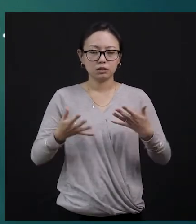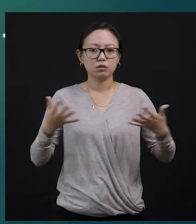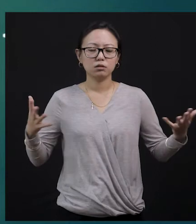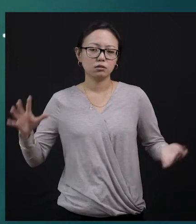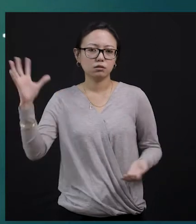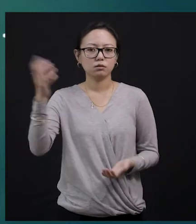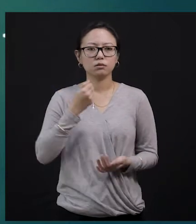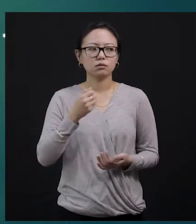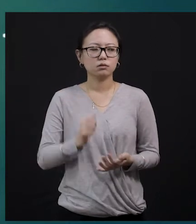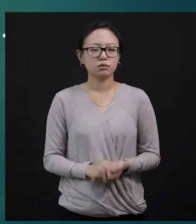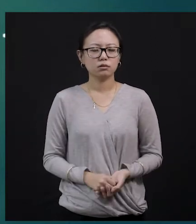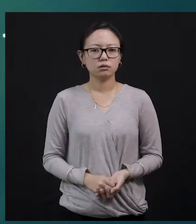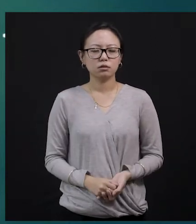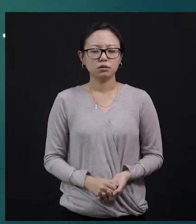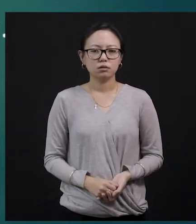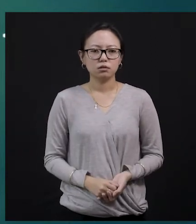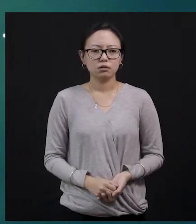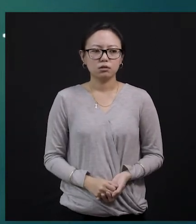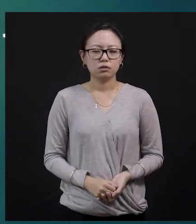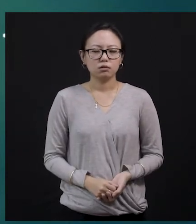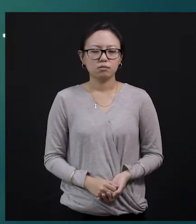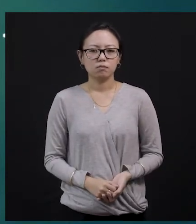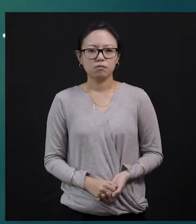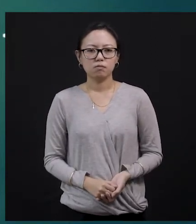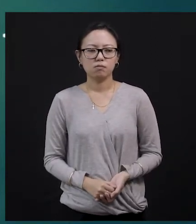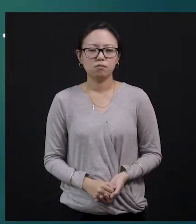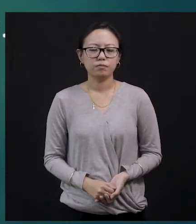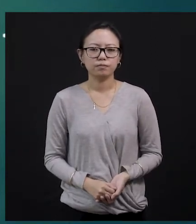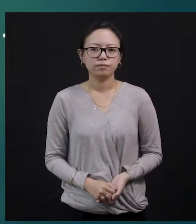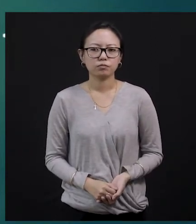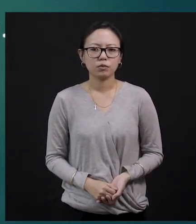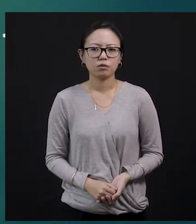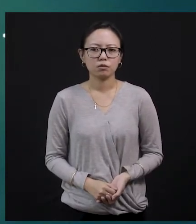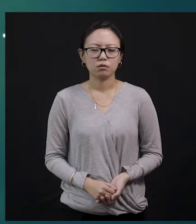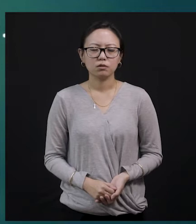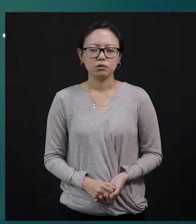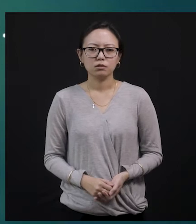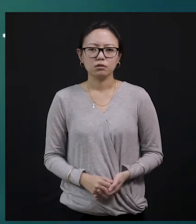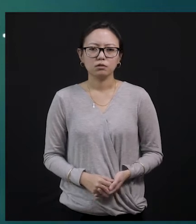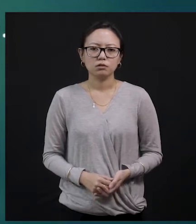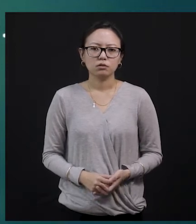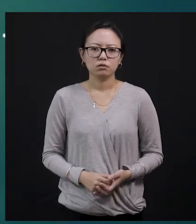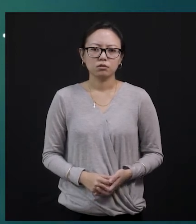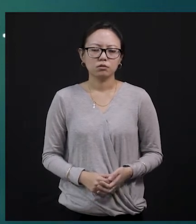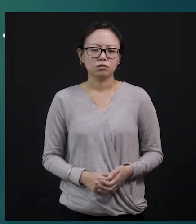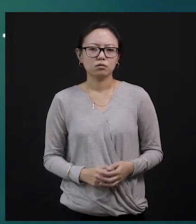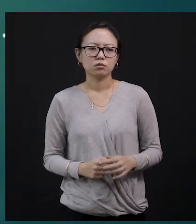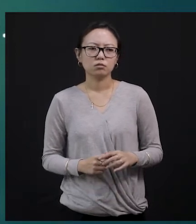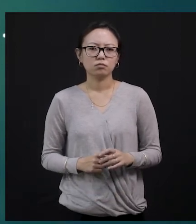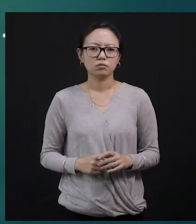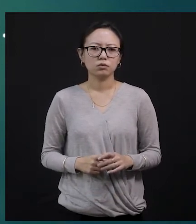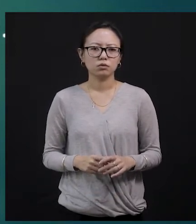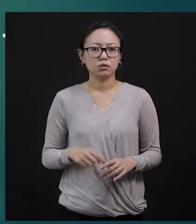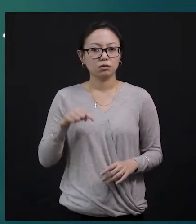and then getting those things which are used for decorating, okay? So it is a threat fear like that.